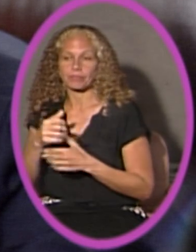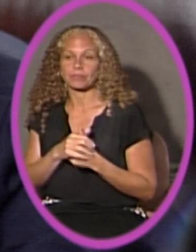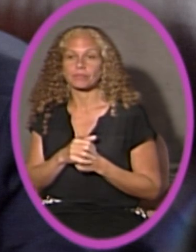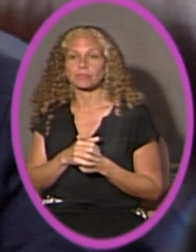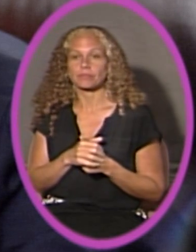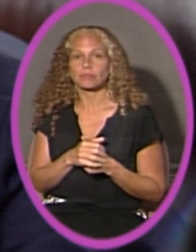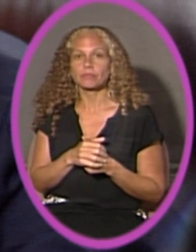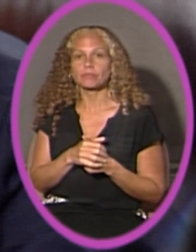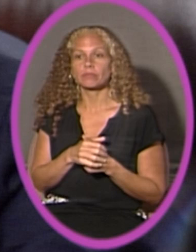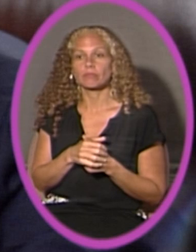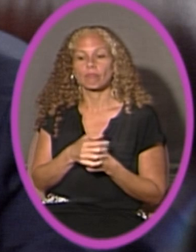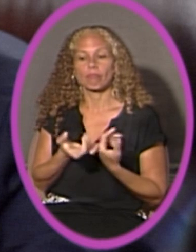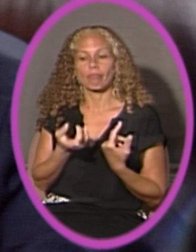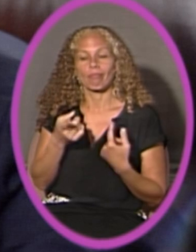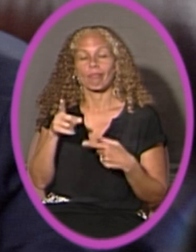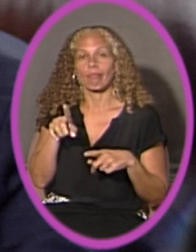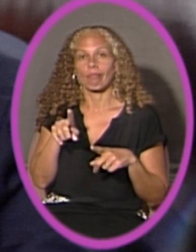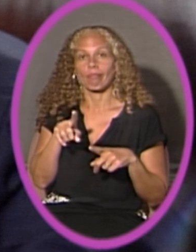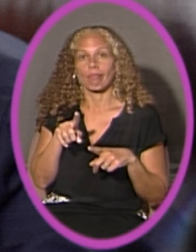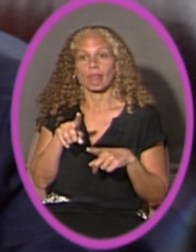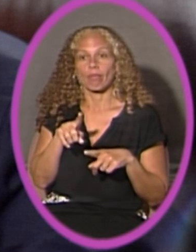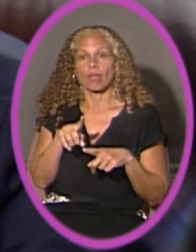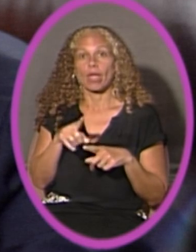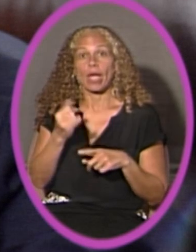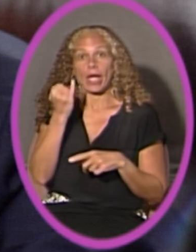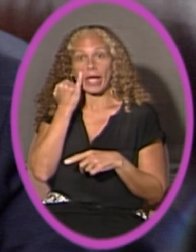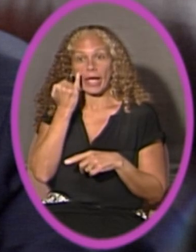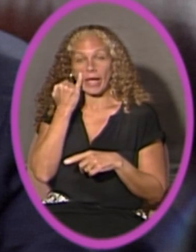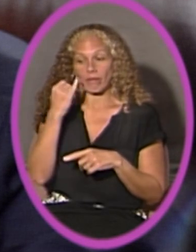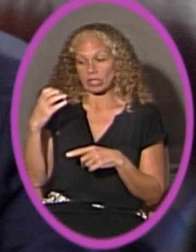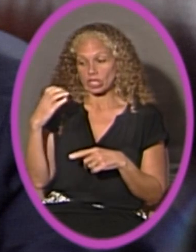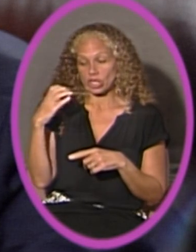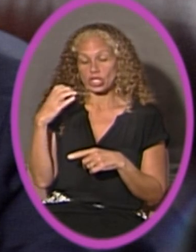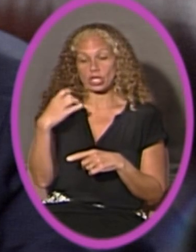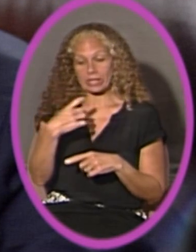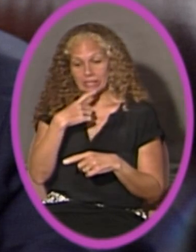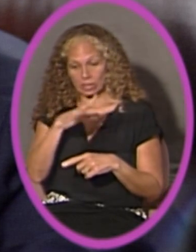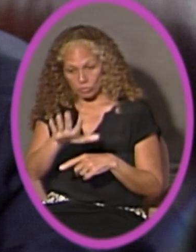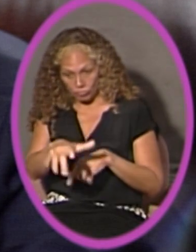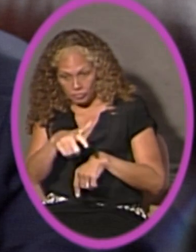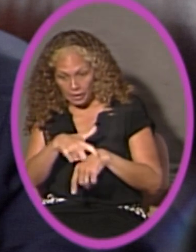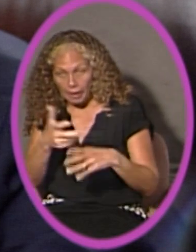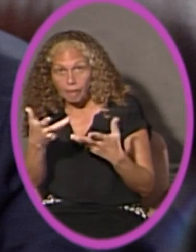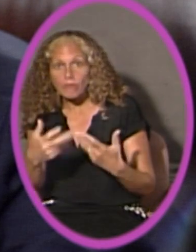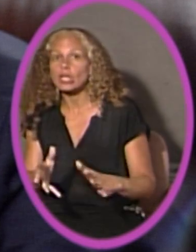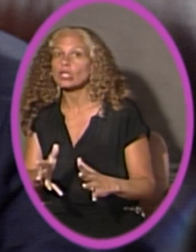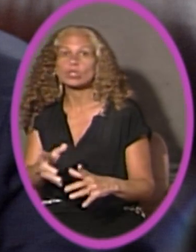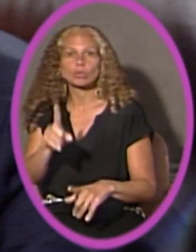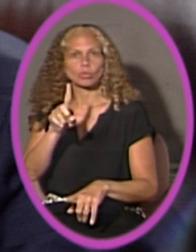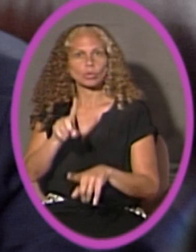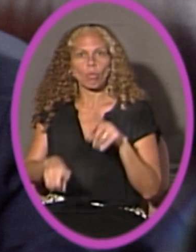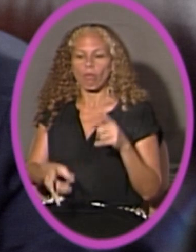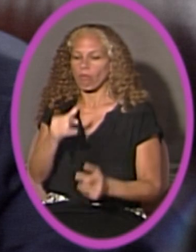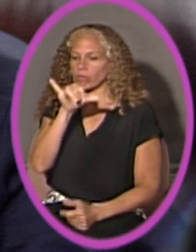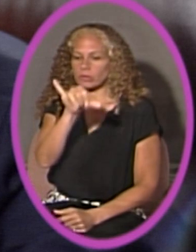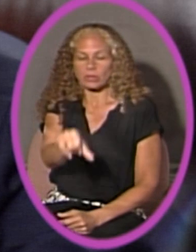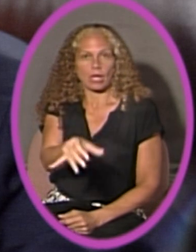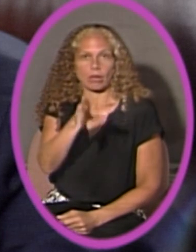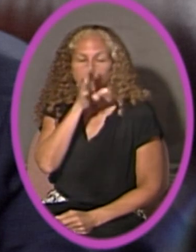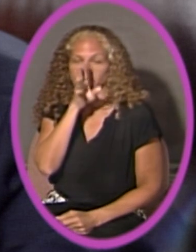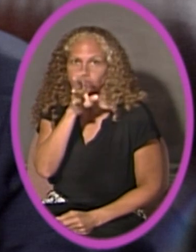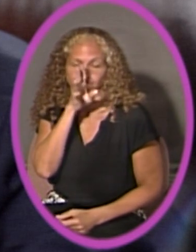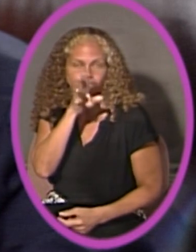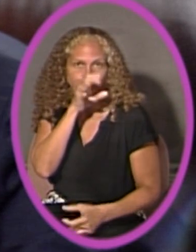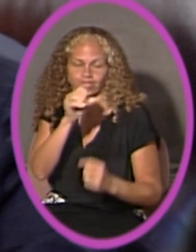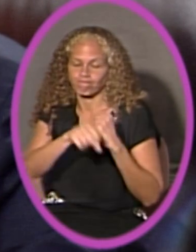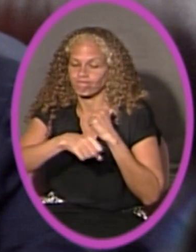Speakers may not refuse to yield a podium when the chair has advised that their time has expired. Speakers who wish to provide